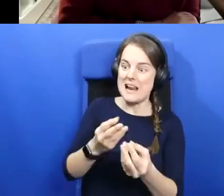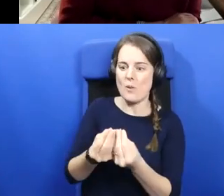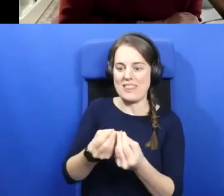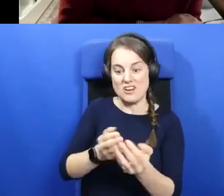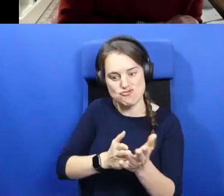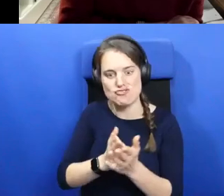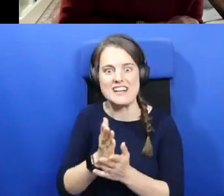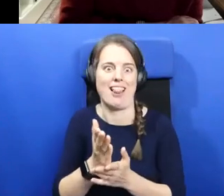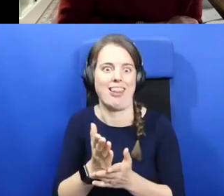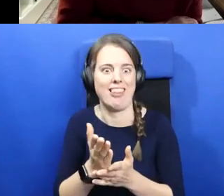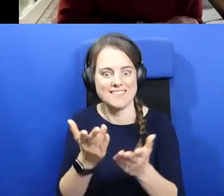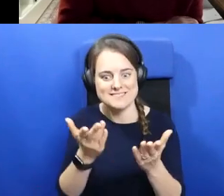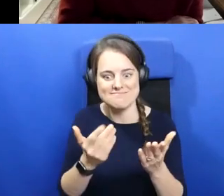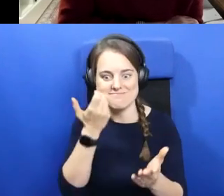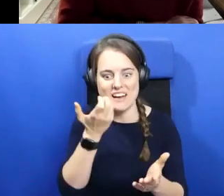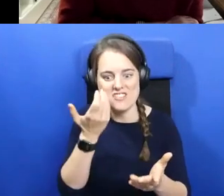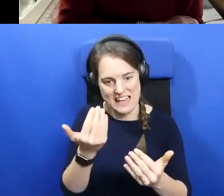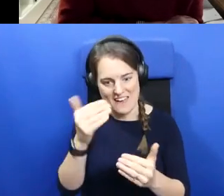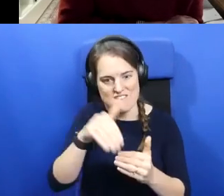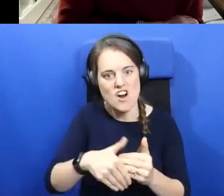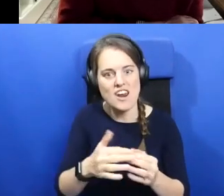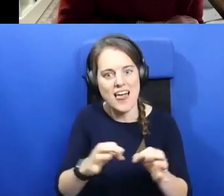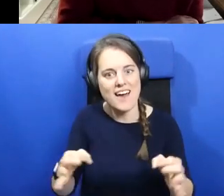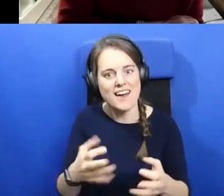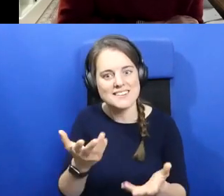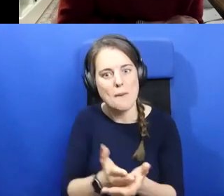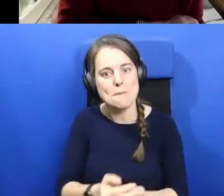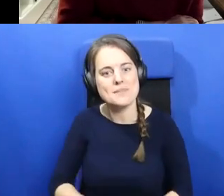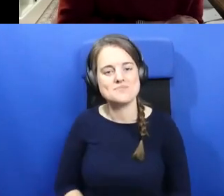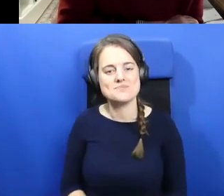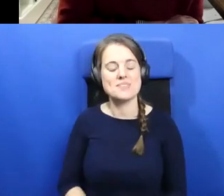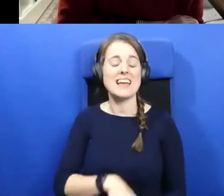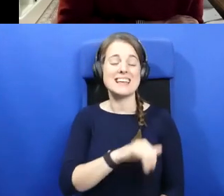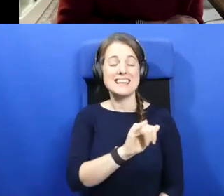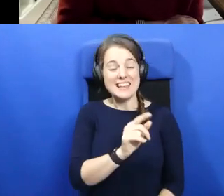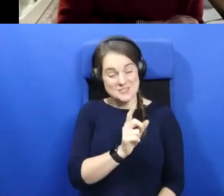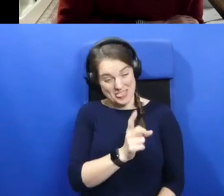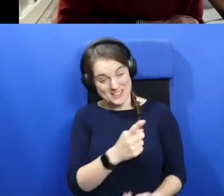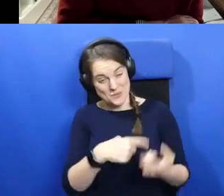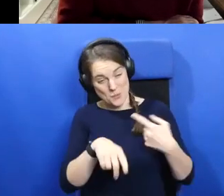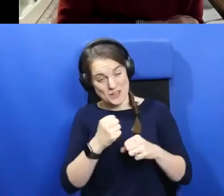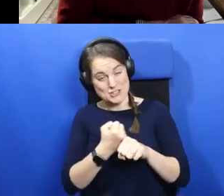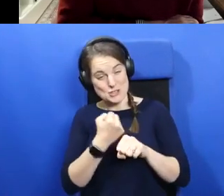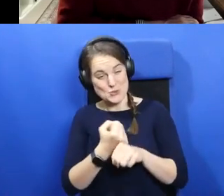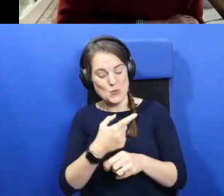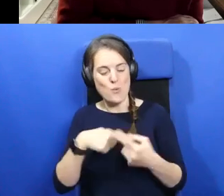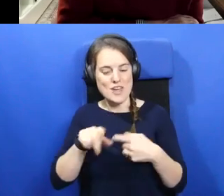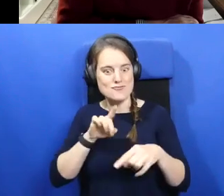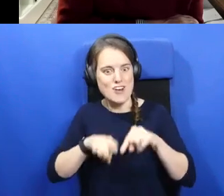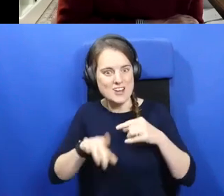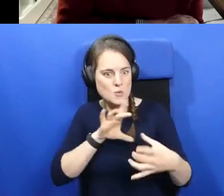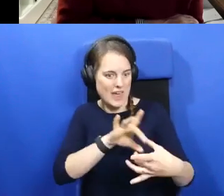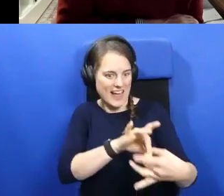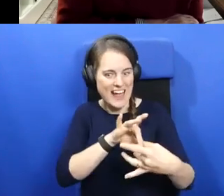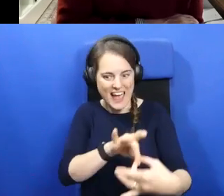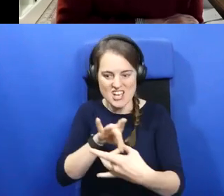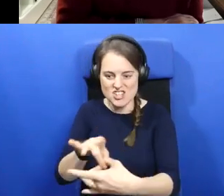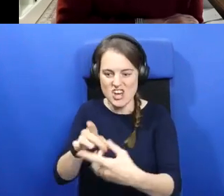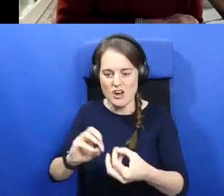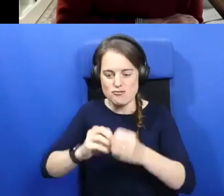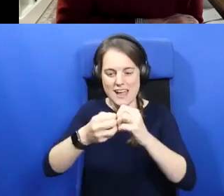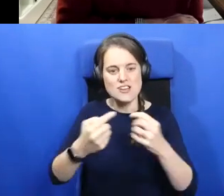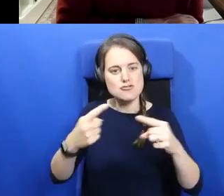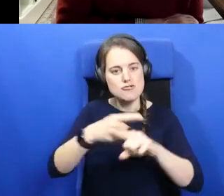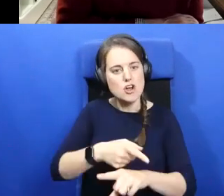at the moment as well. Yeah, I mean, that's what we, we try to engage with as many people as we can and do that sort of cross-community,